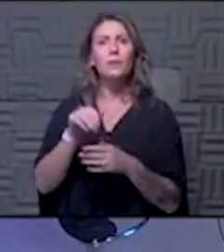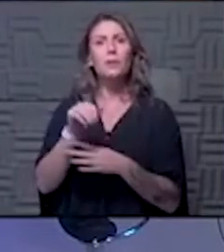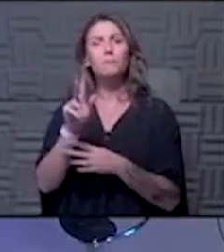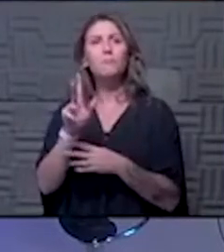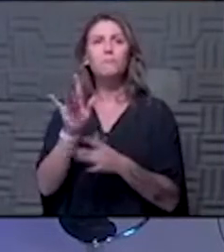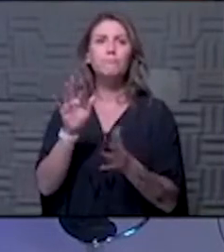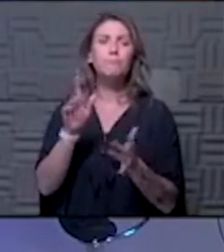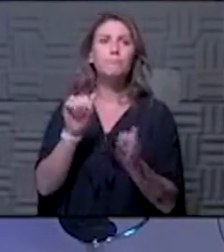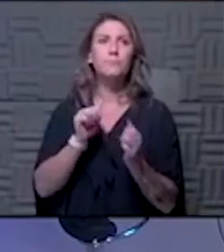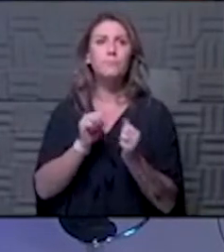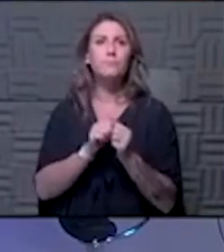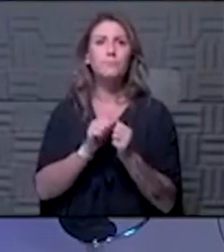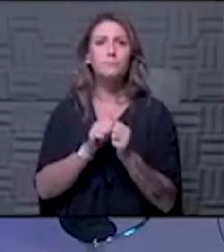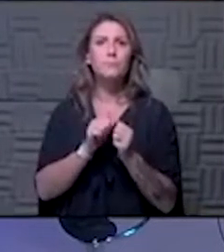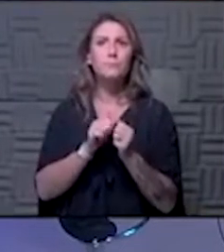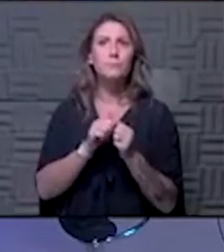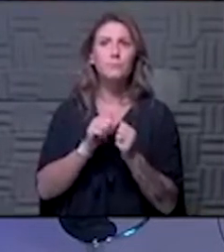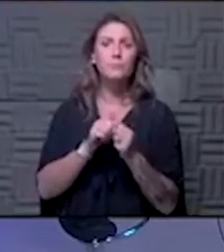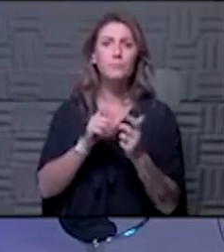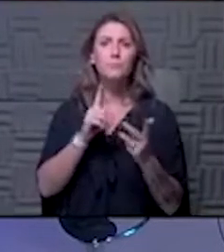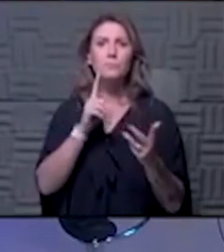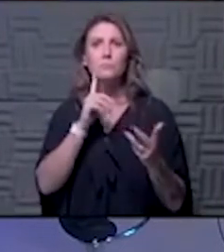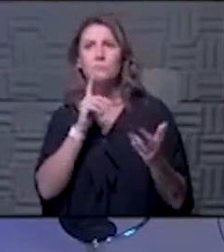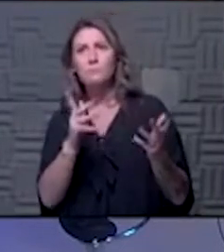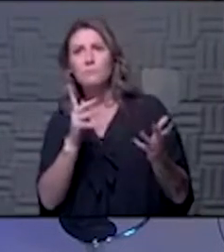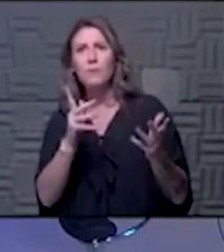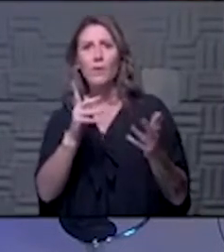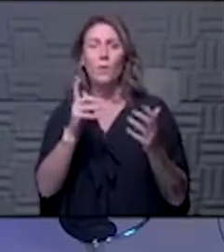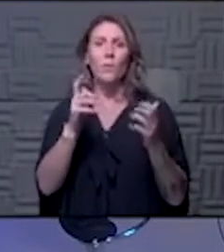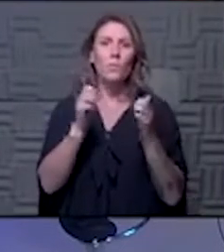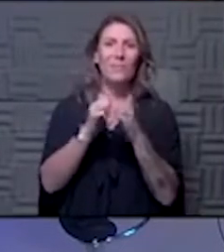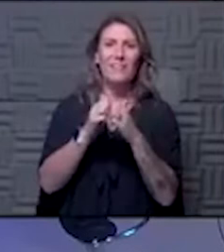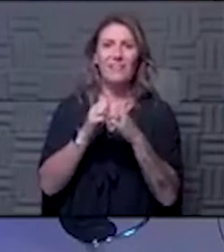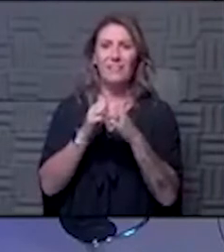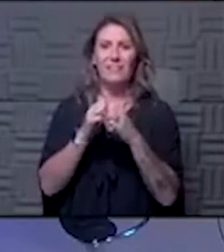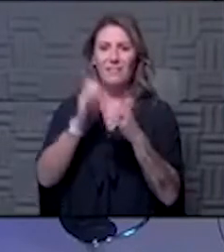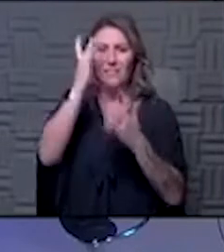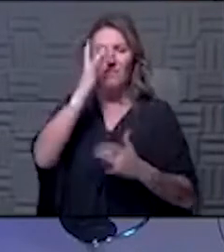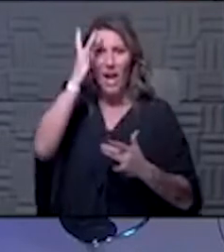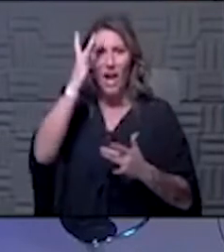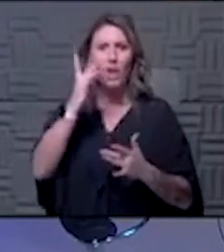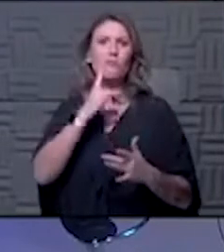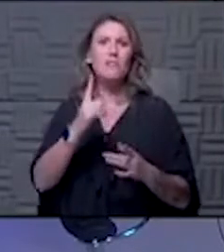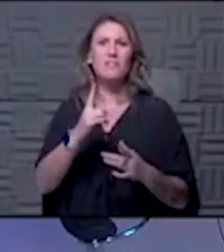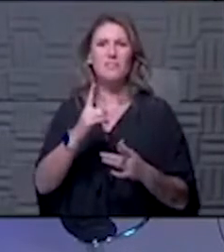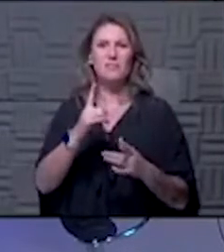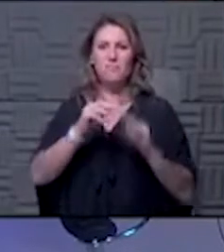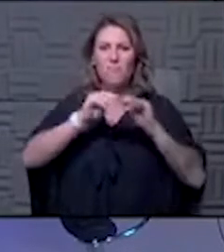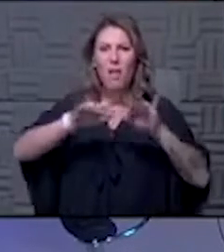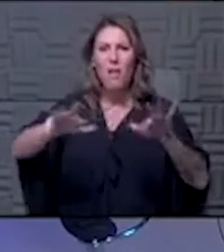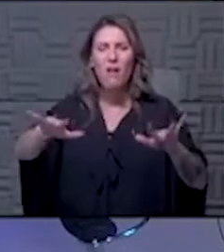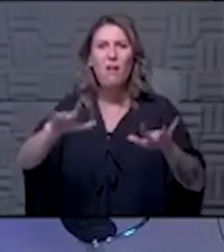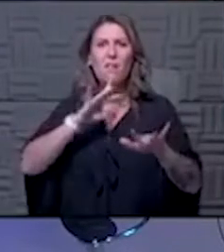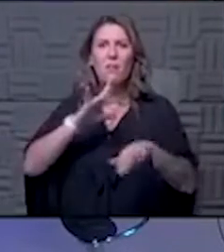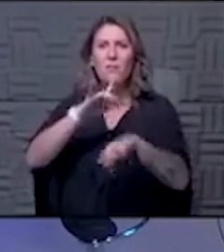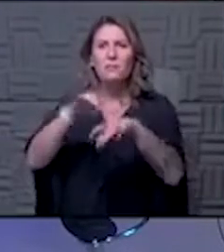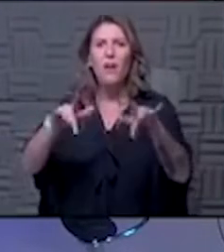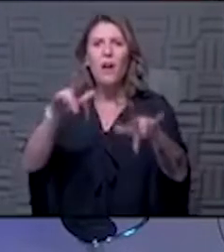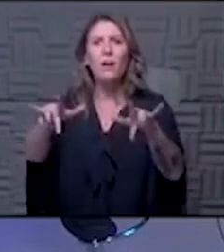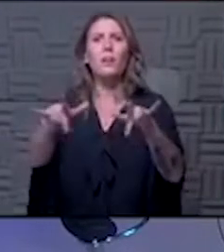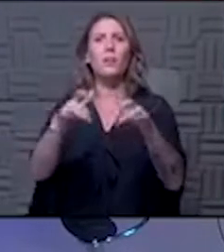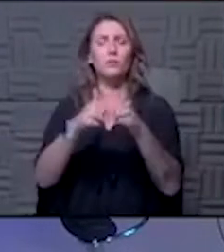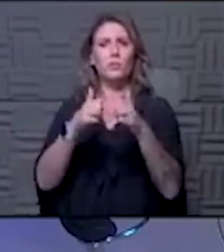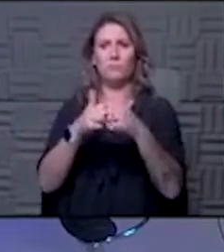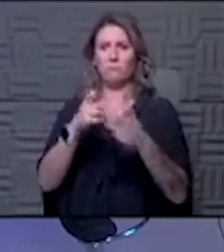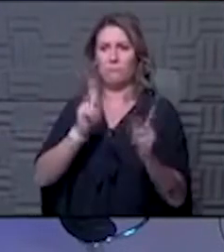communicating the virus or being contagious. Obviously a lot of people heading out to vote. I just wanted to see what it's like right now what your recommendations